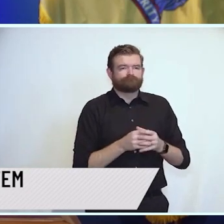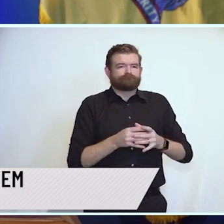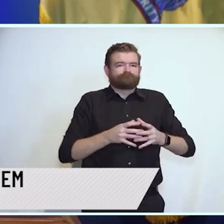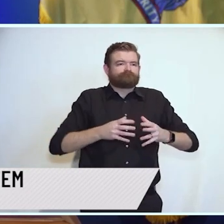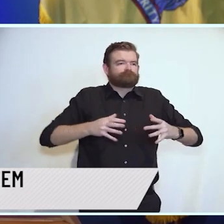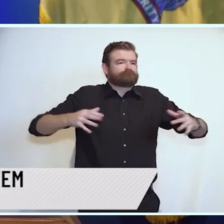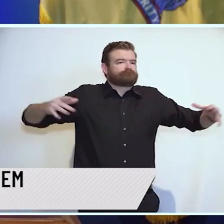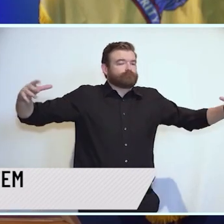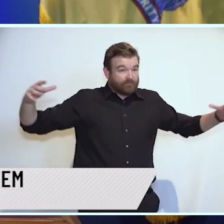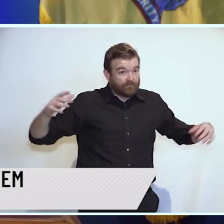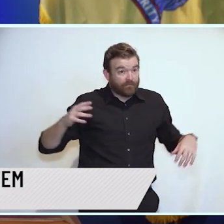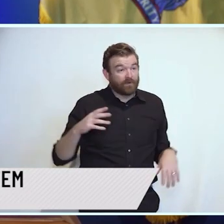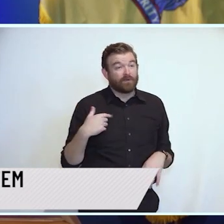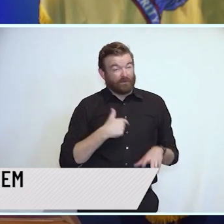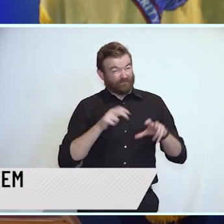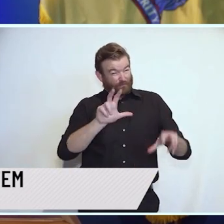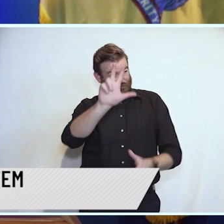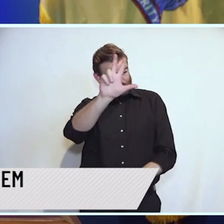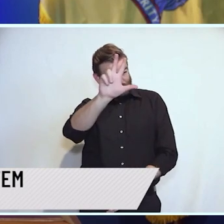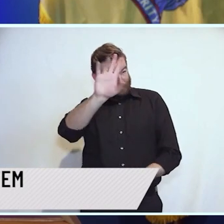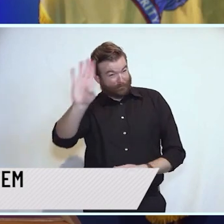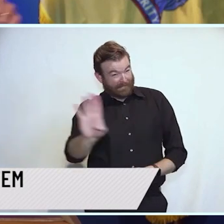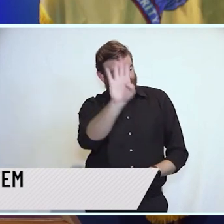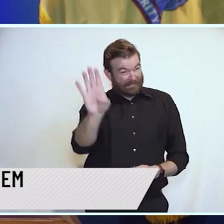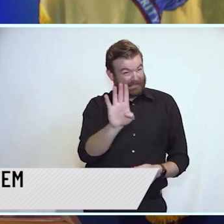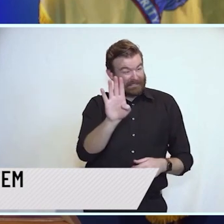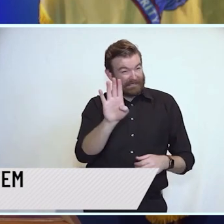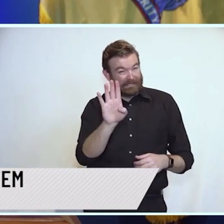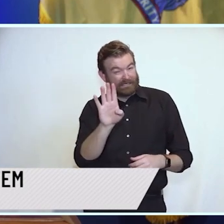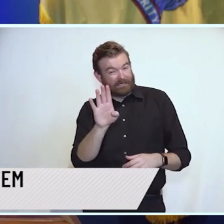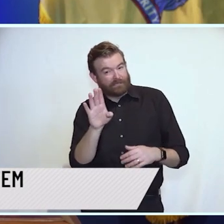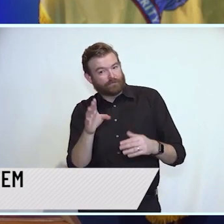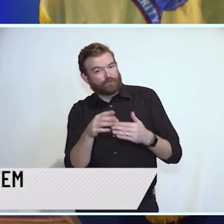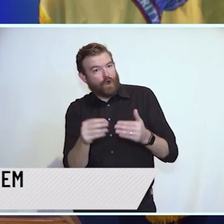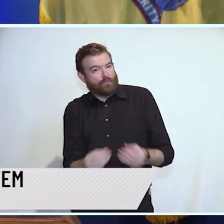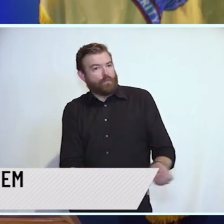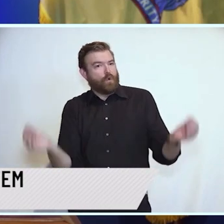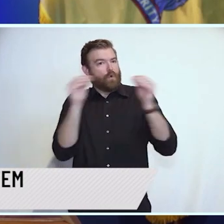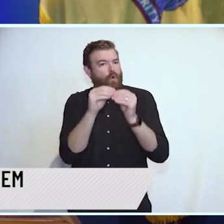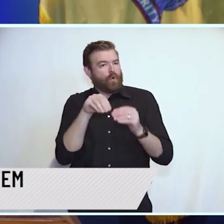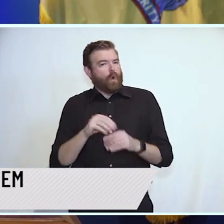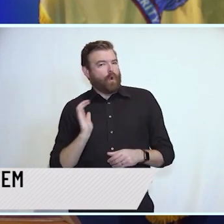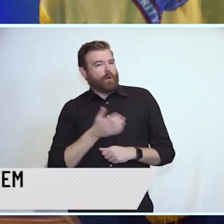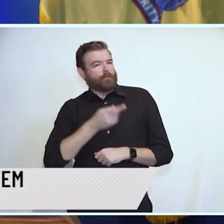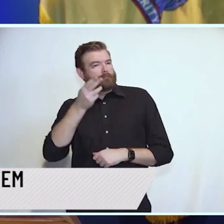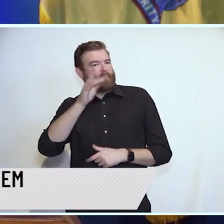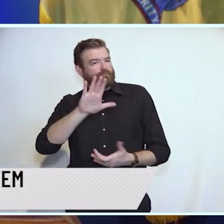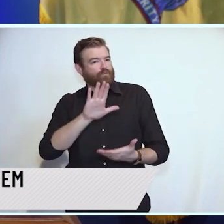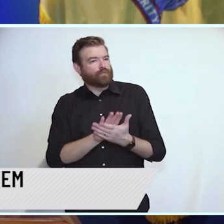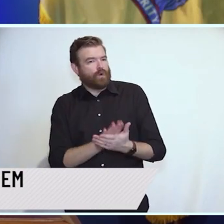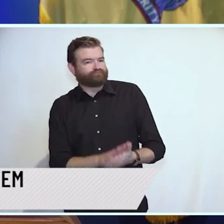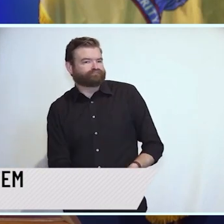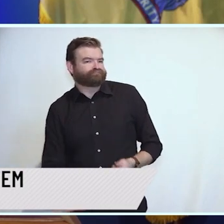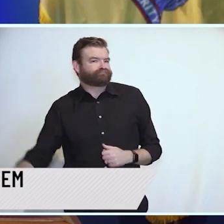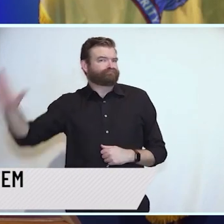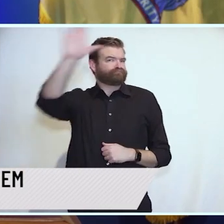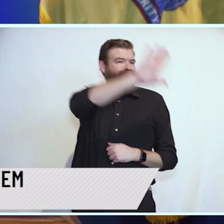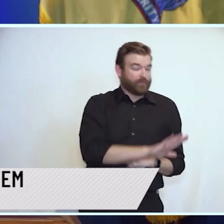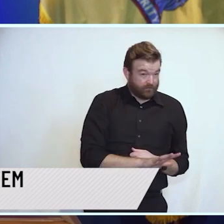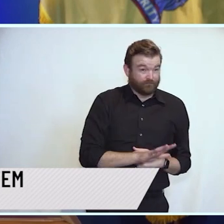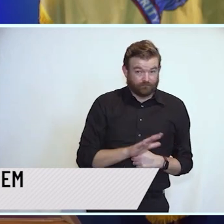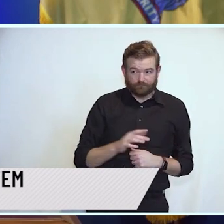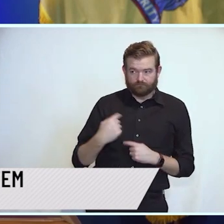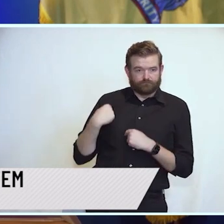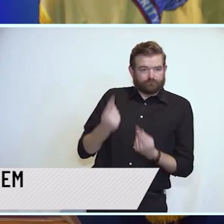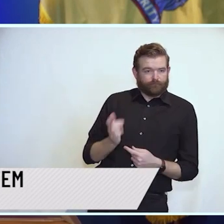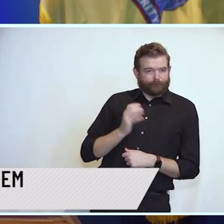schools across our first four years than the prior administration did across its last four. This year alone,